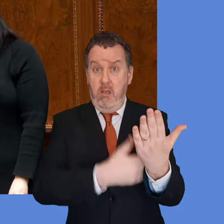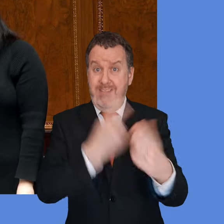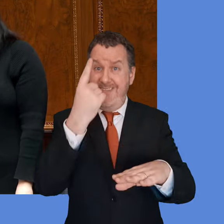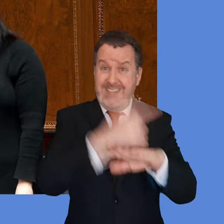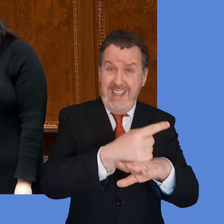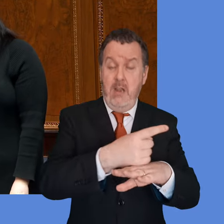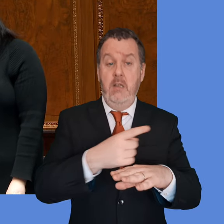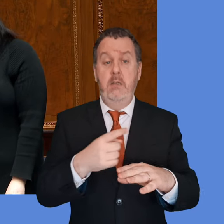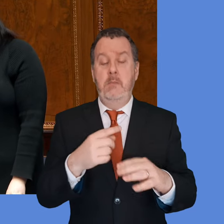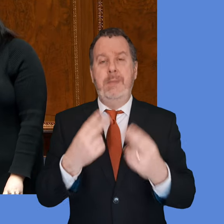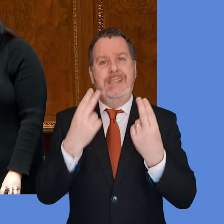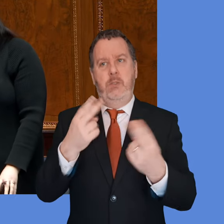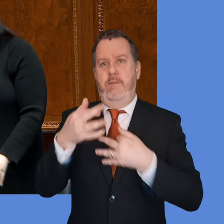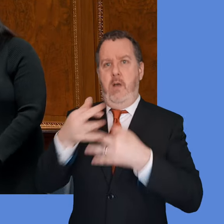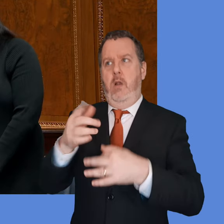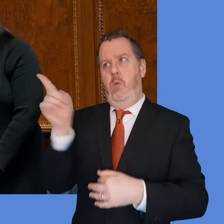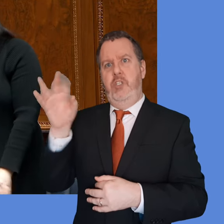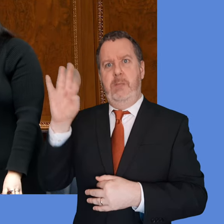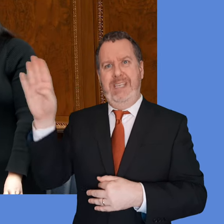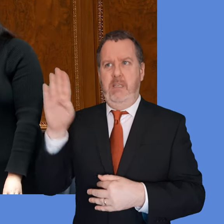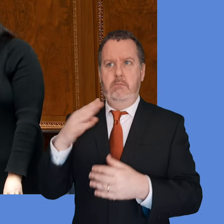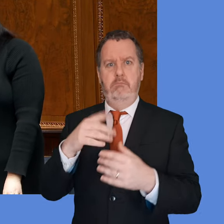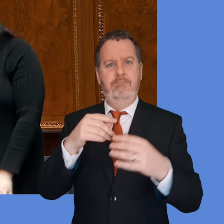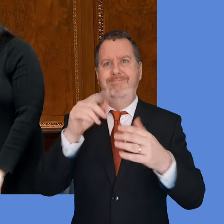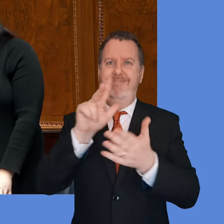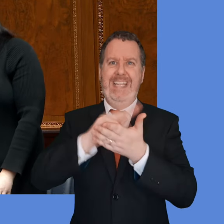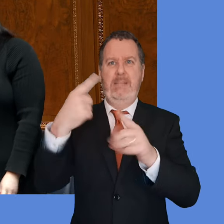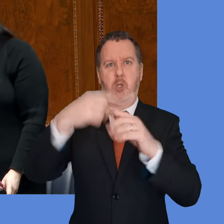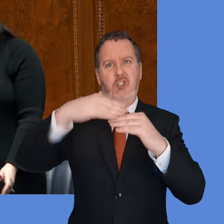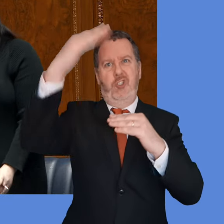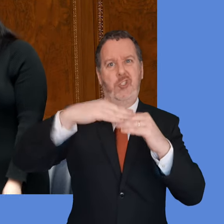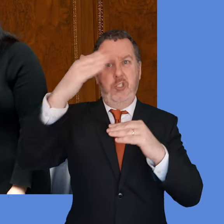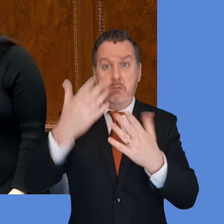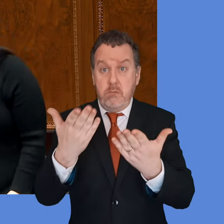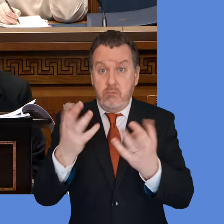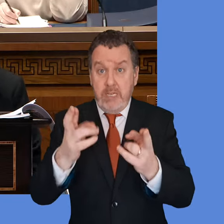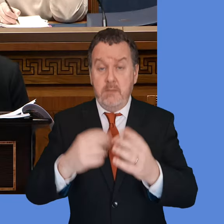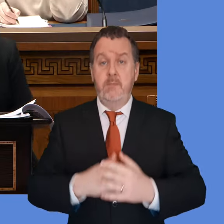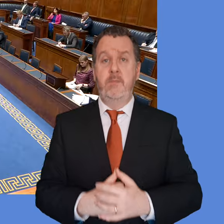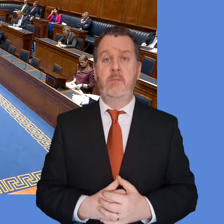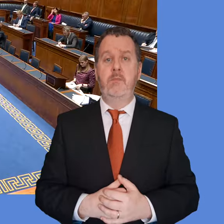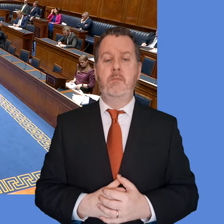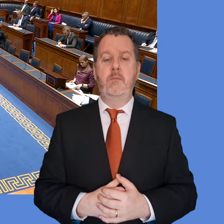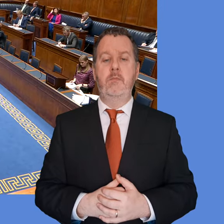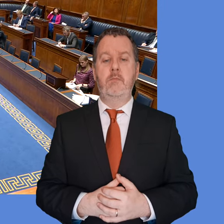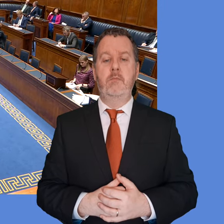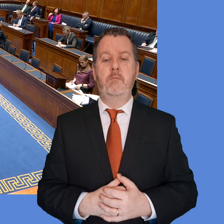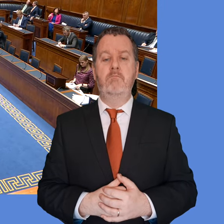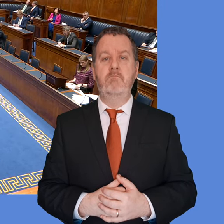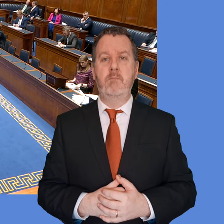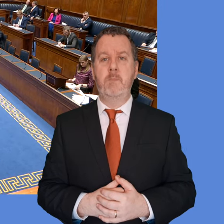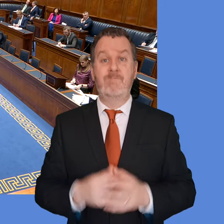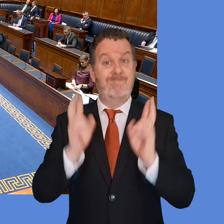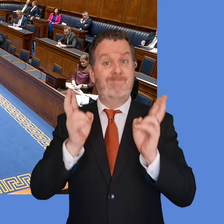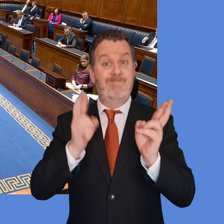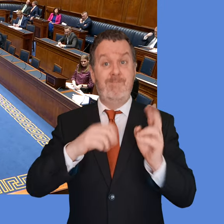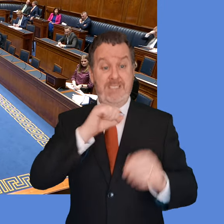legislation in place, even if that means going with what similarly is done in GB and 18 plus? First Minister. Yeah, I think you are right,